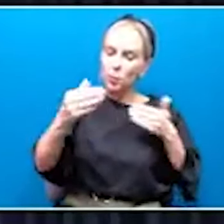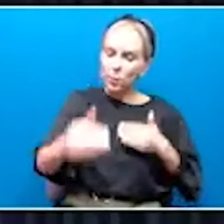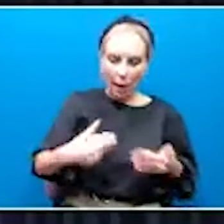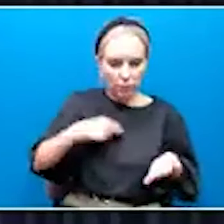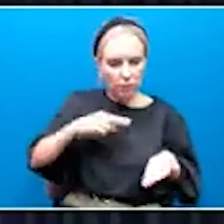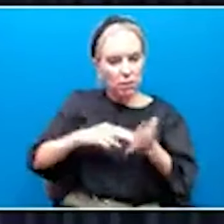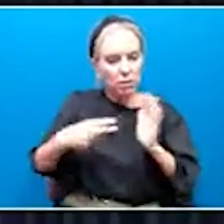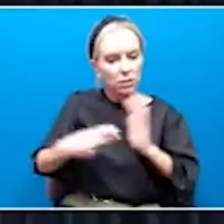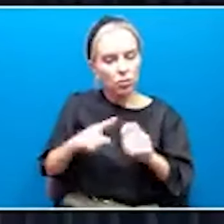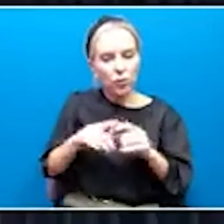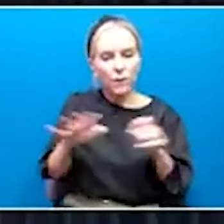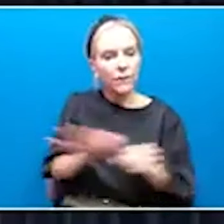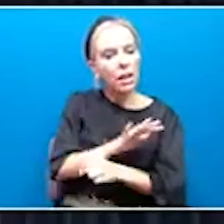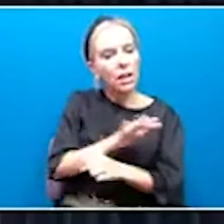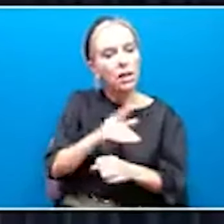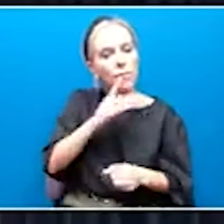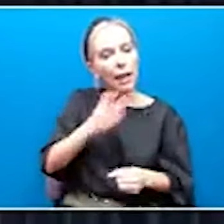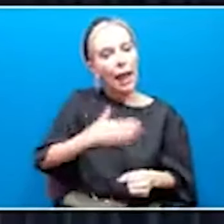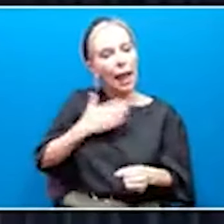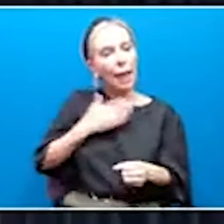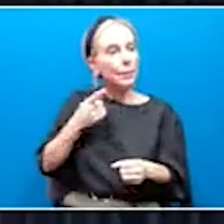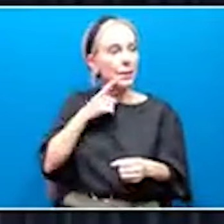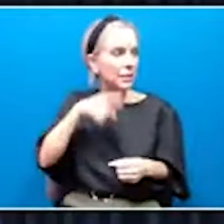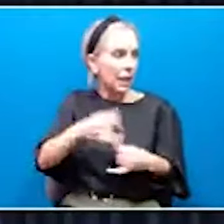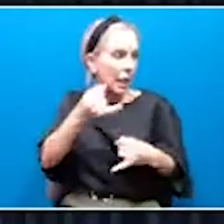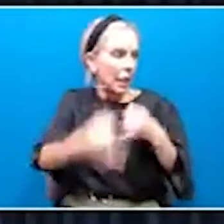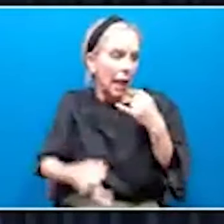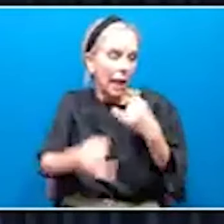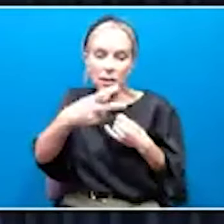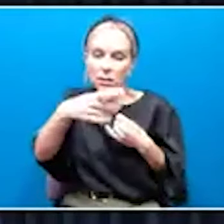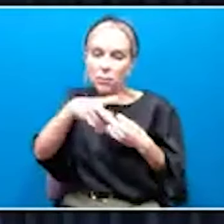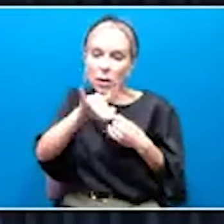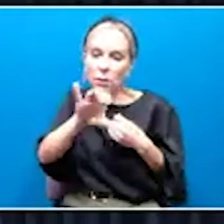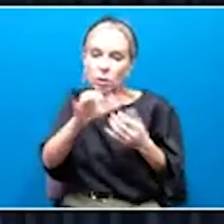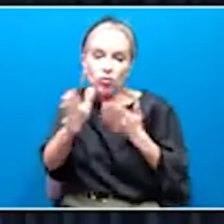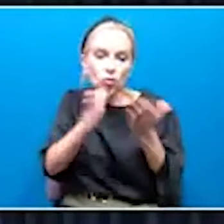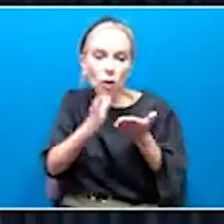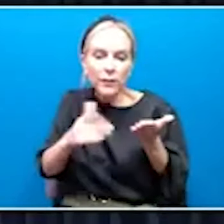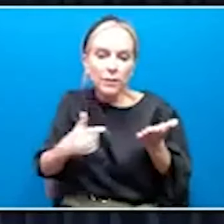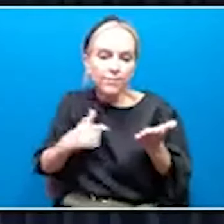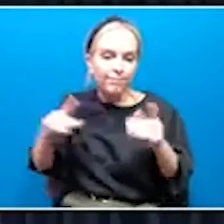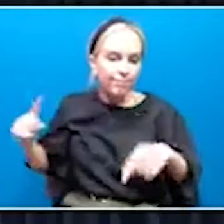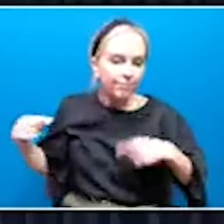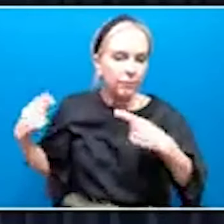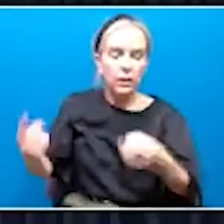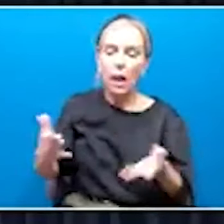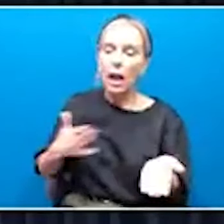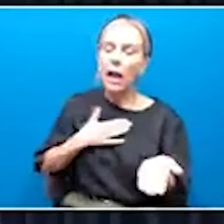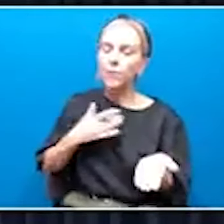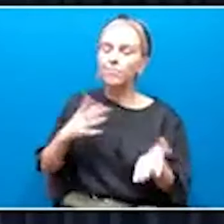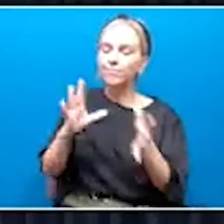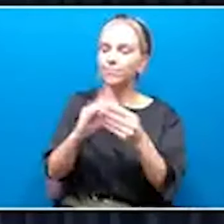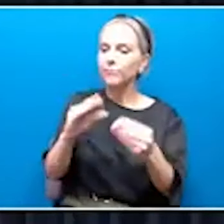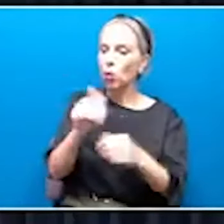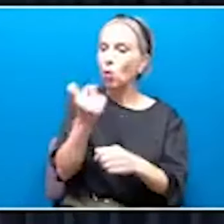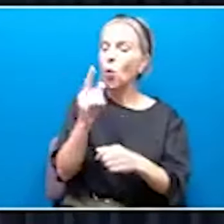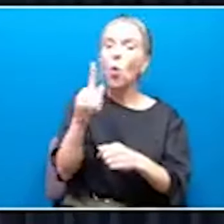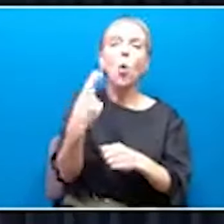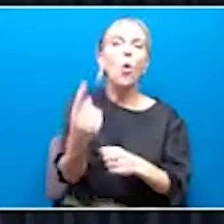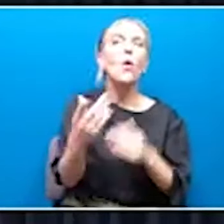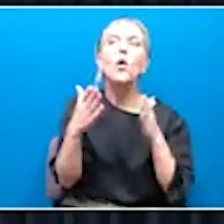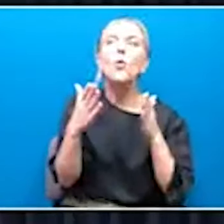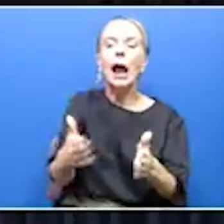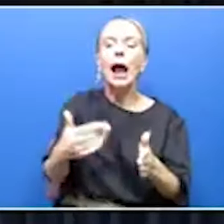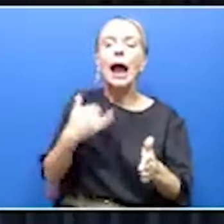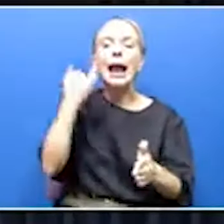and be happy if this is the last public service role I ever had. But I've said before, the only way that I'd step away